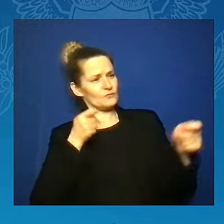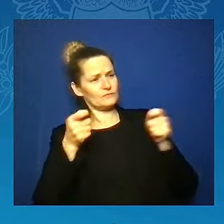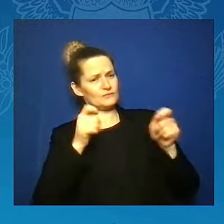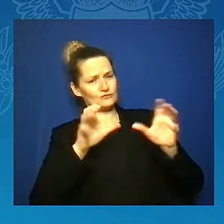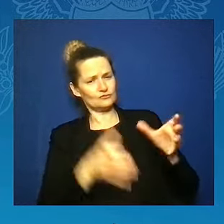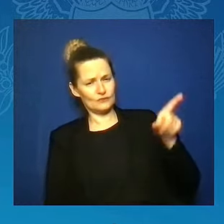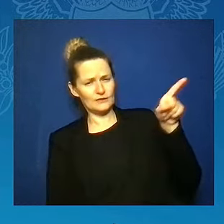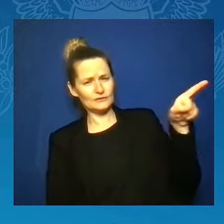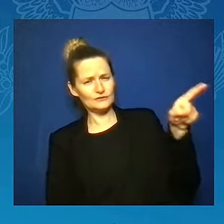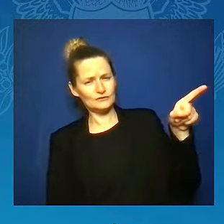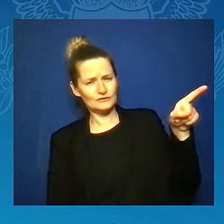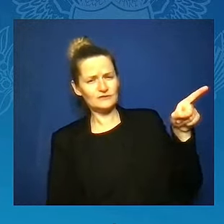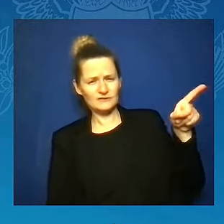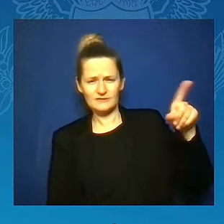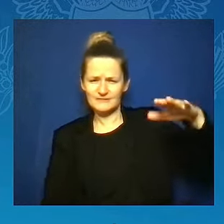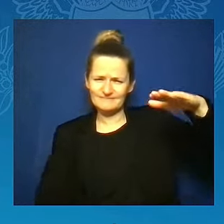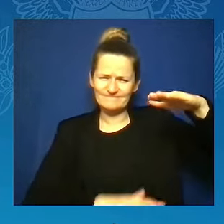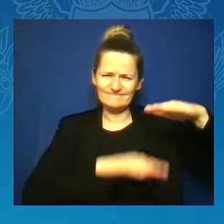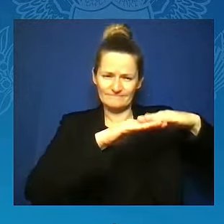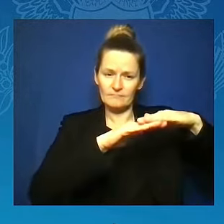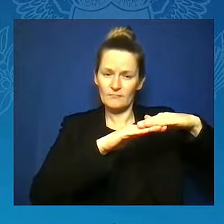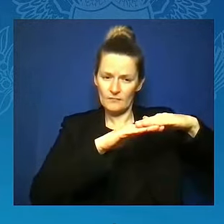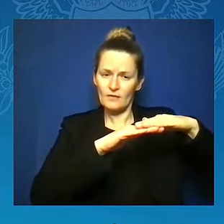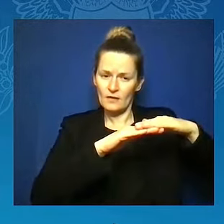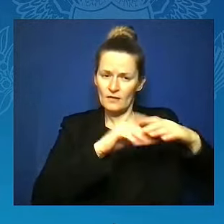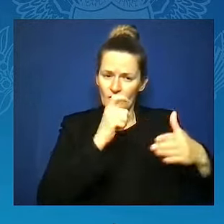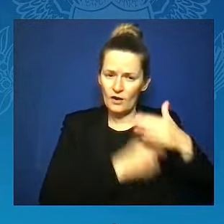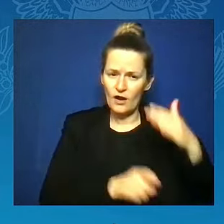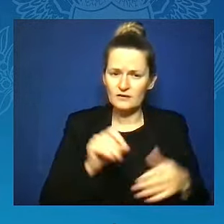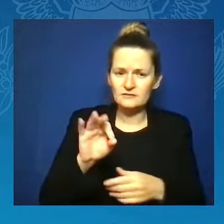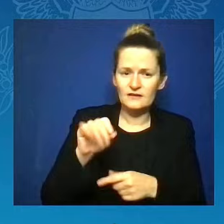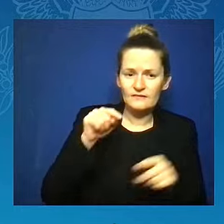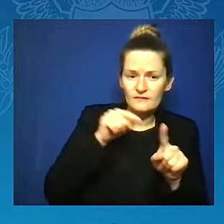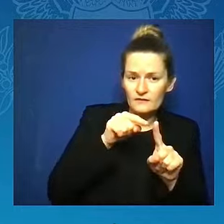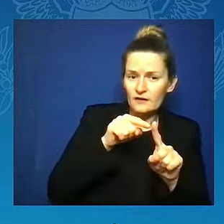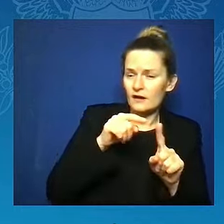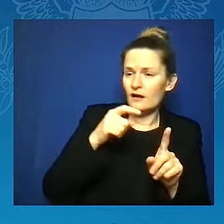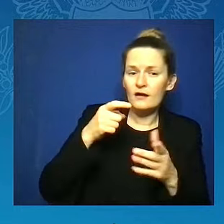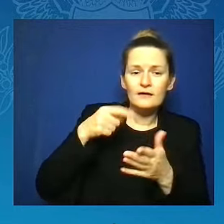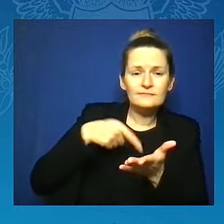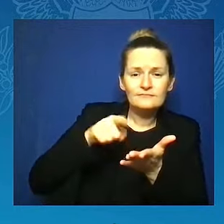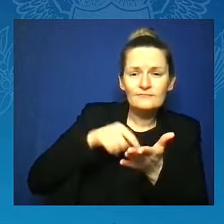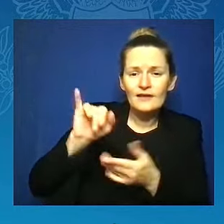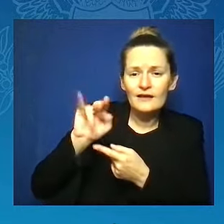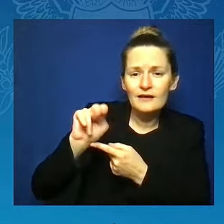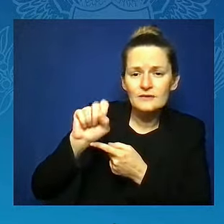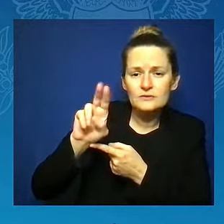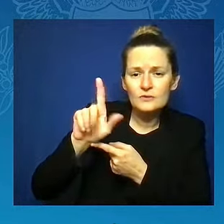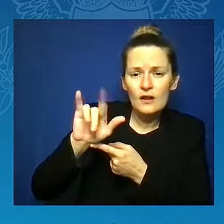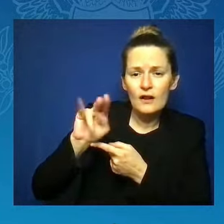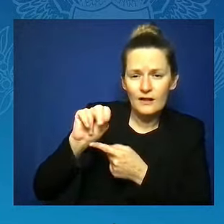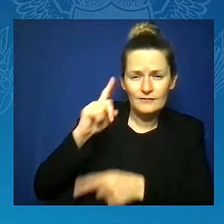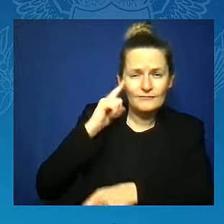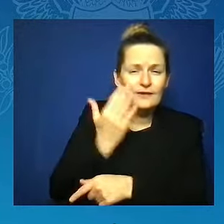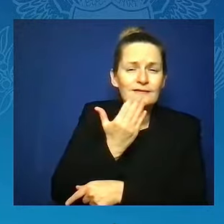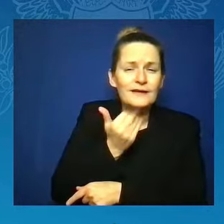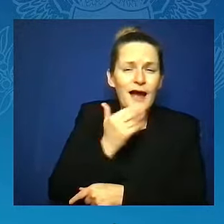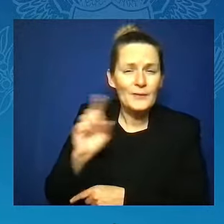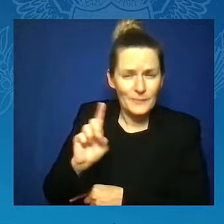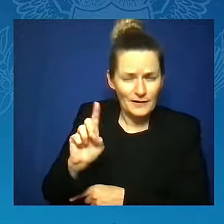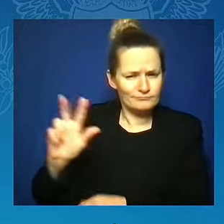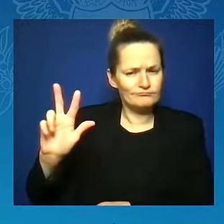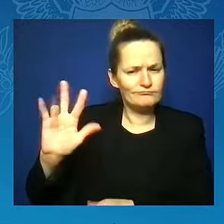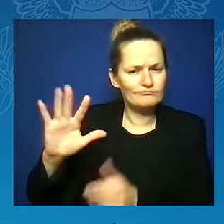We believe in a future where no child has to grow up in poverty. Which is why I helped pass the child